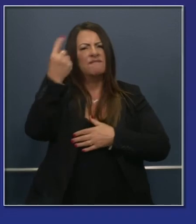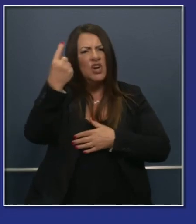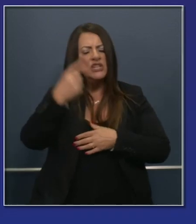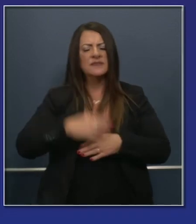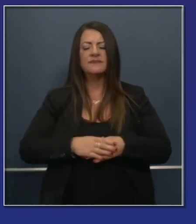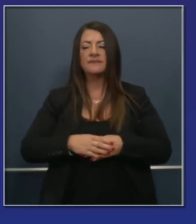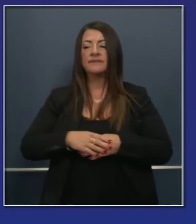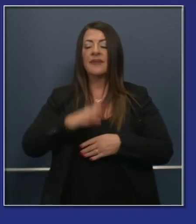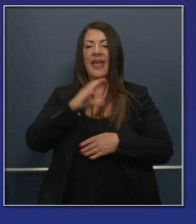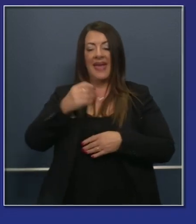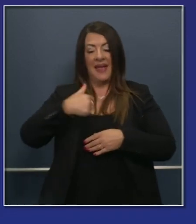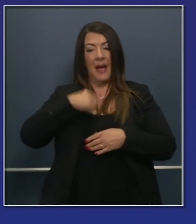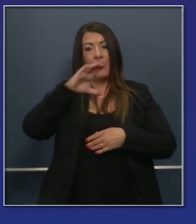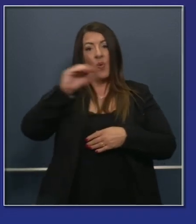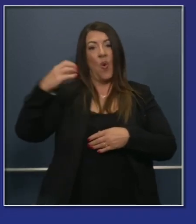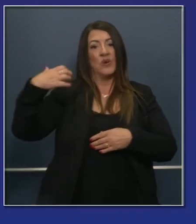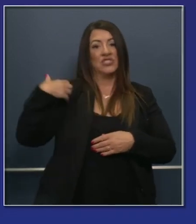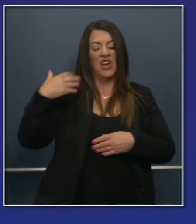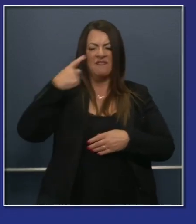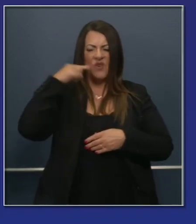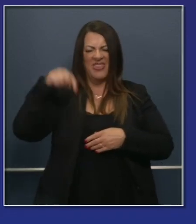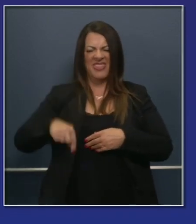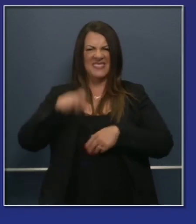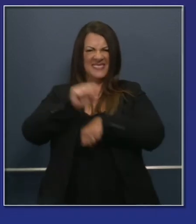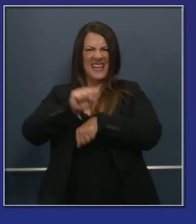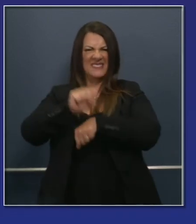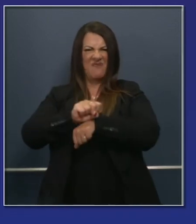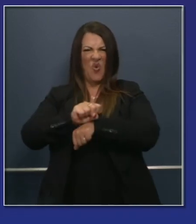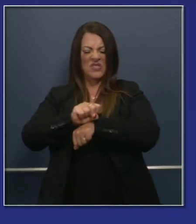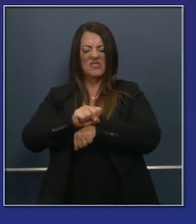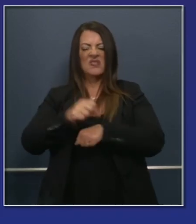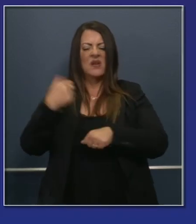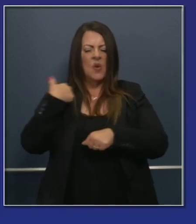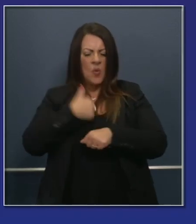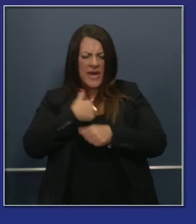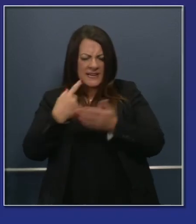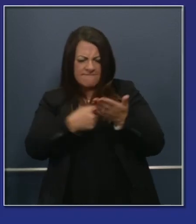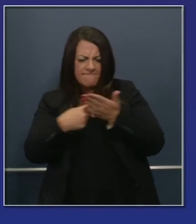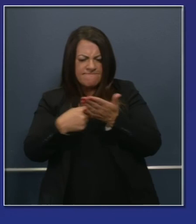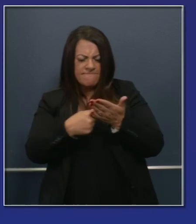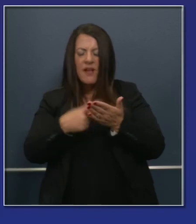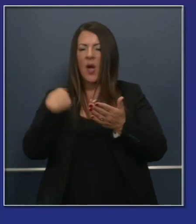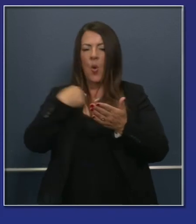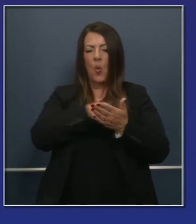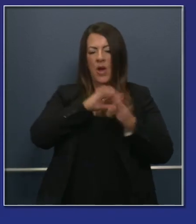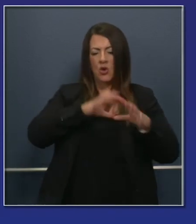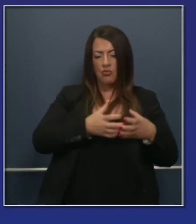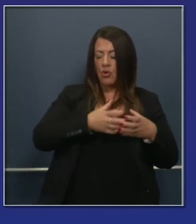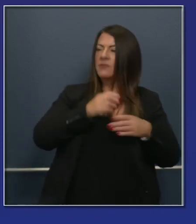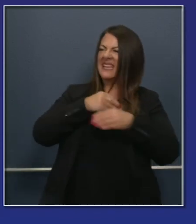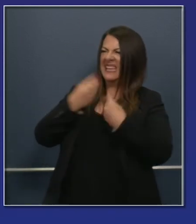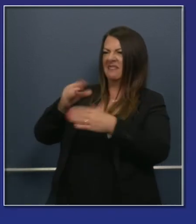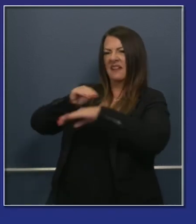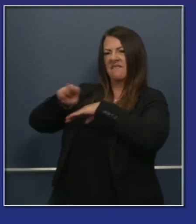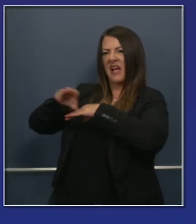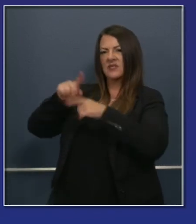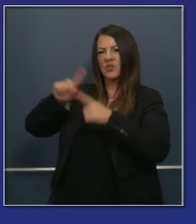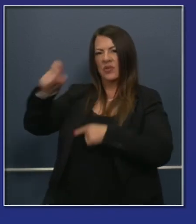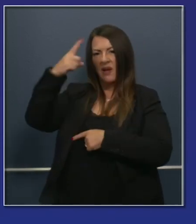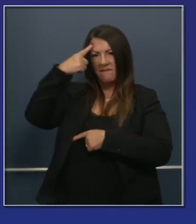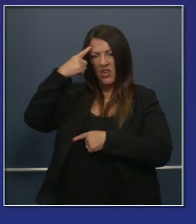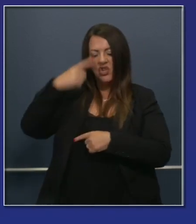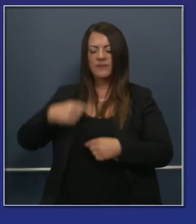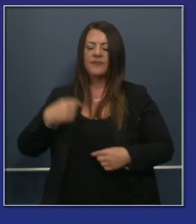of the task force, I am very proud to play a role in helping advise them. We know that across the